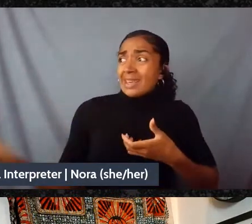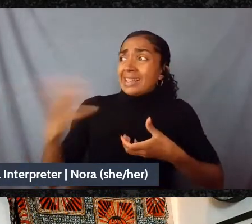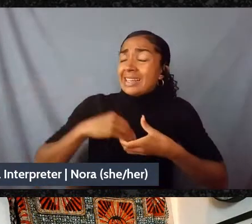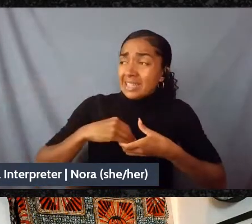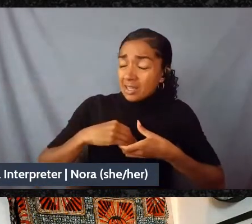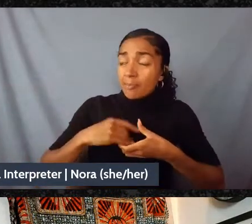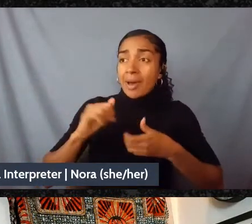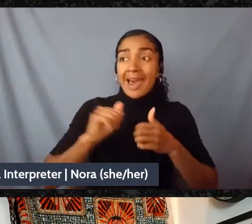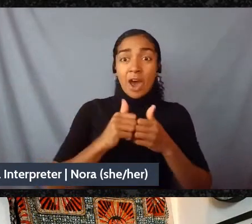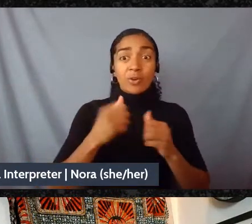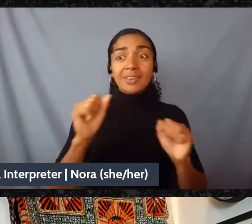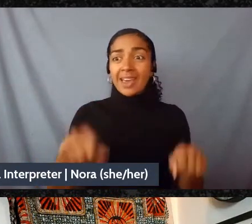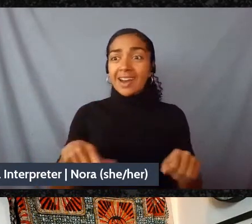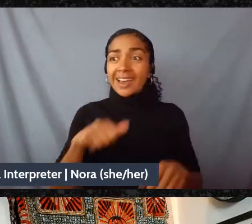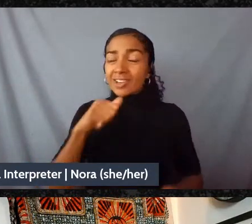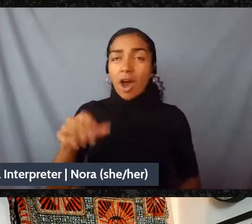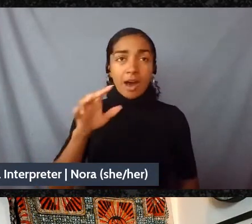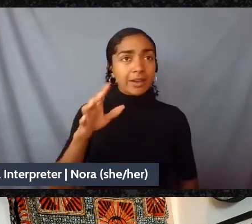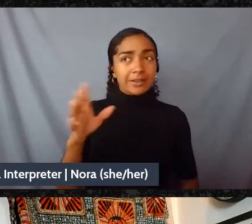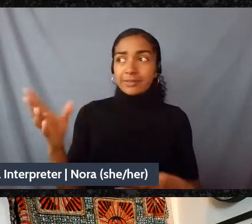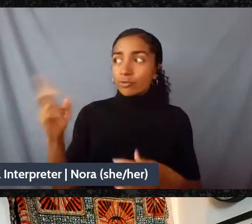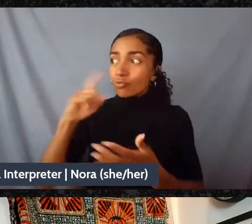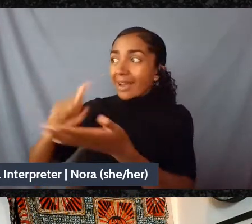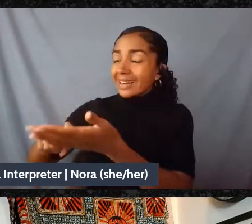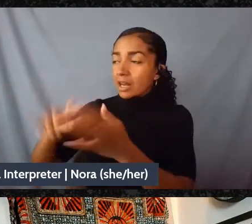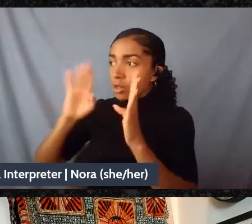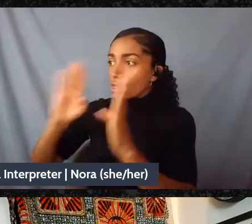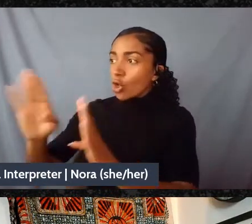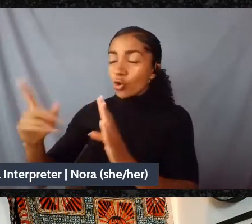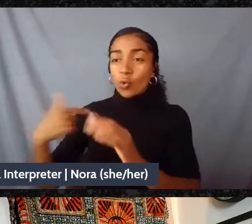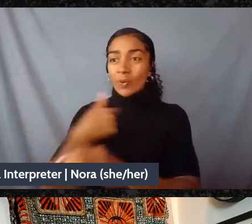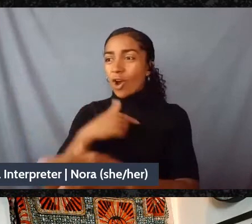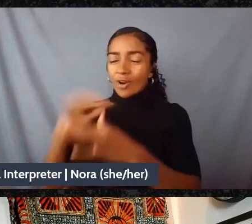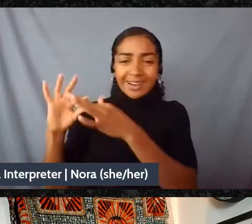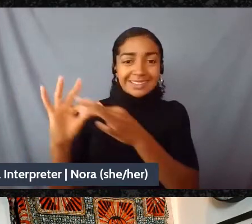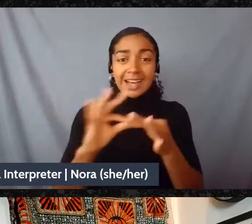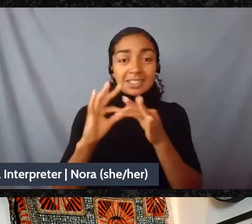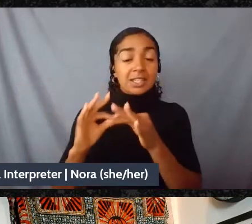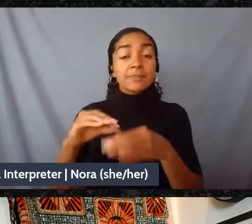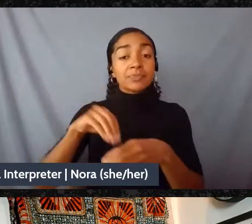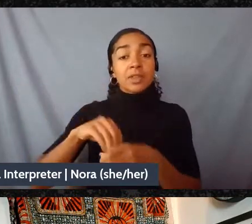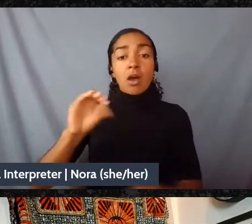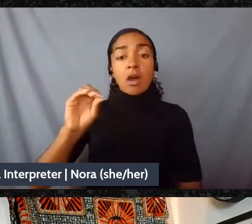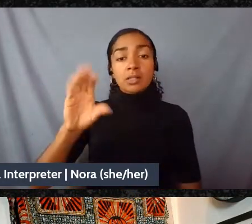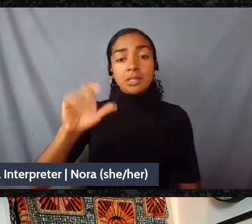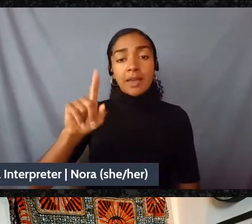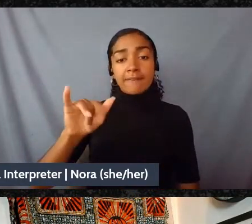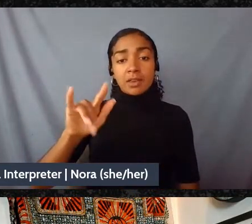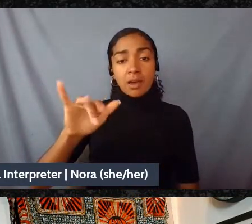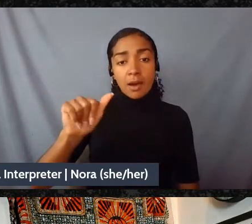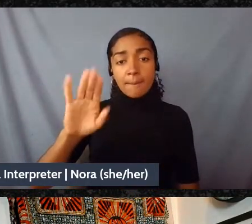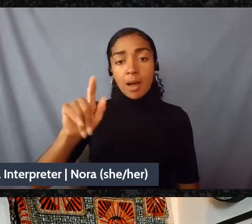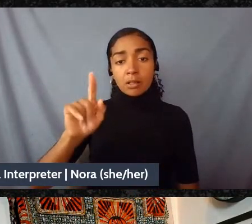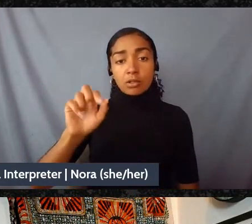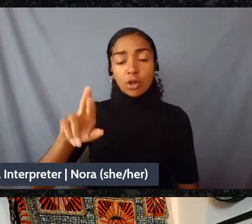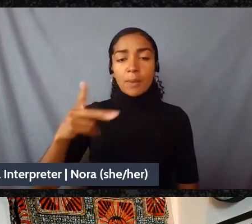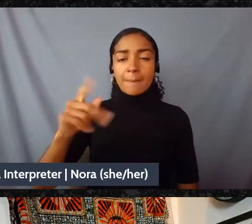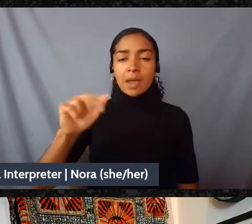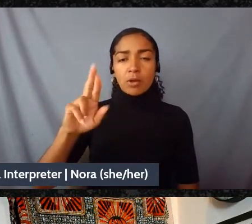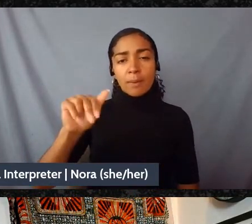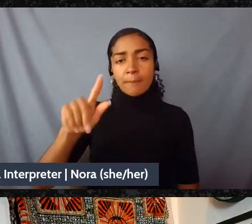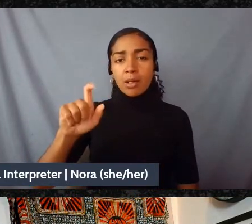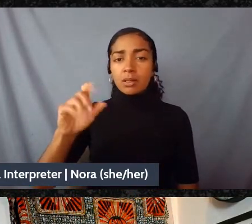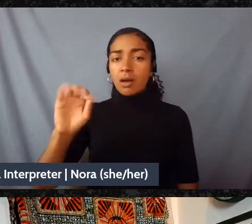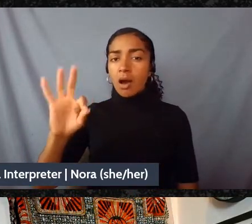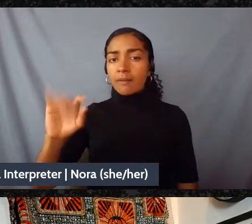on that we are connected and in Octavia Butler's parable of the sower, there's this whole period where they're walking beyond